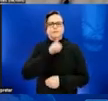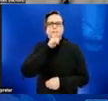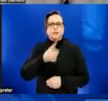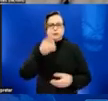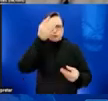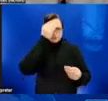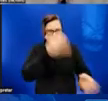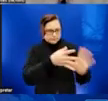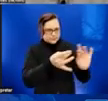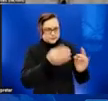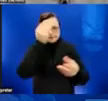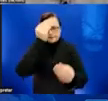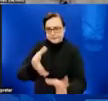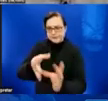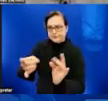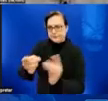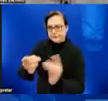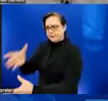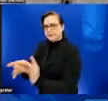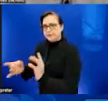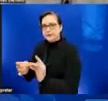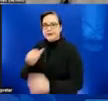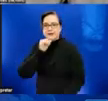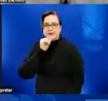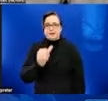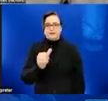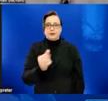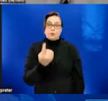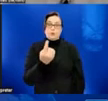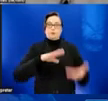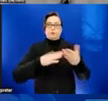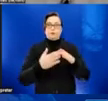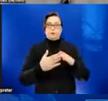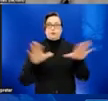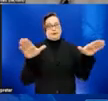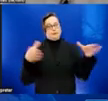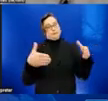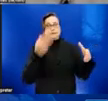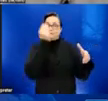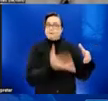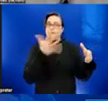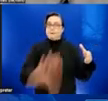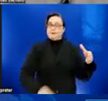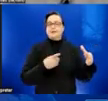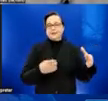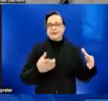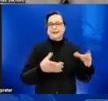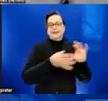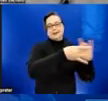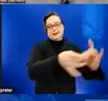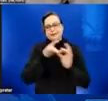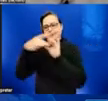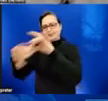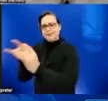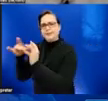various networks, because it's not a monolithic community. It's a series of interconnected networks and subpopulations.